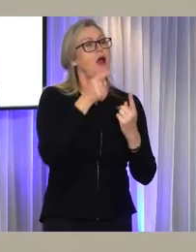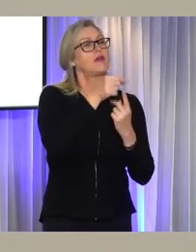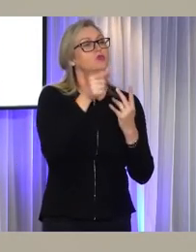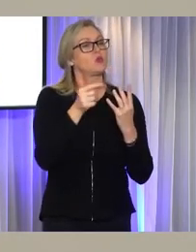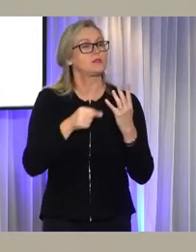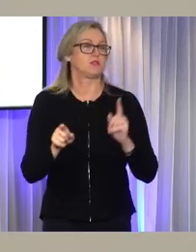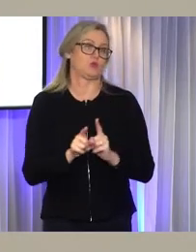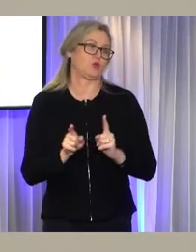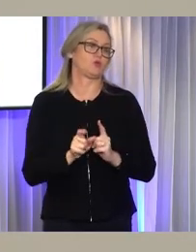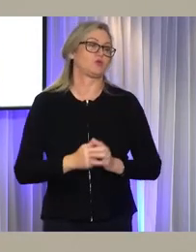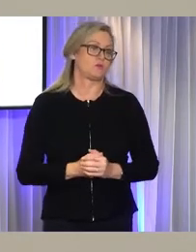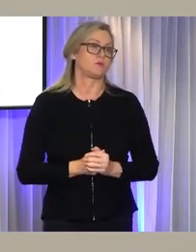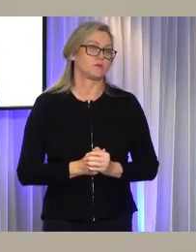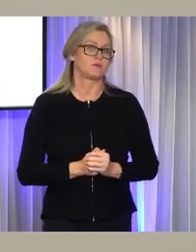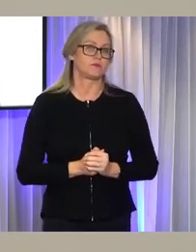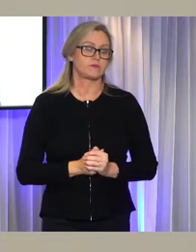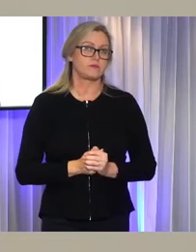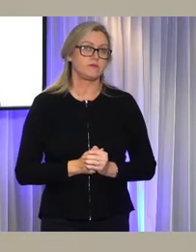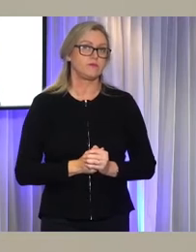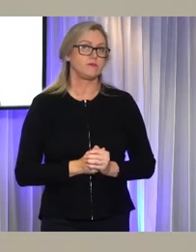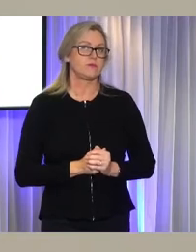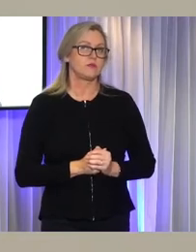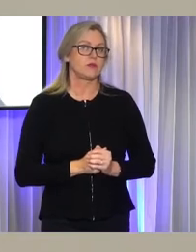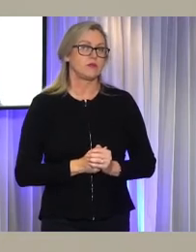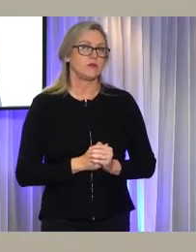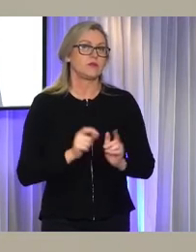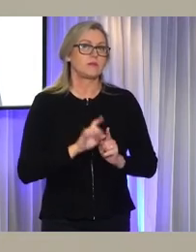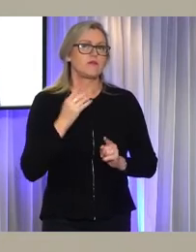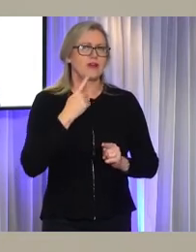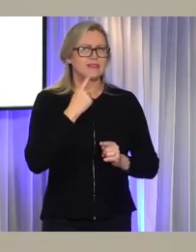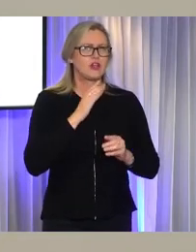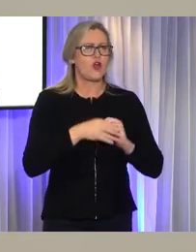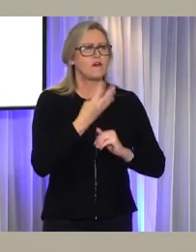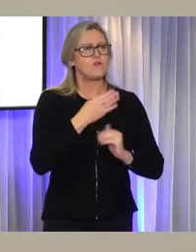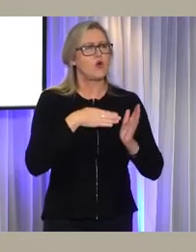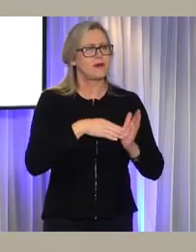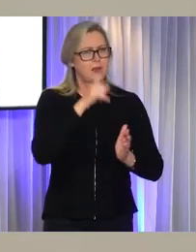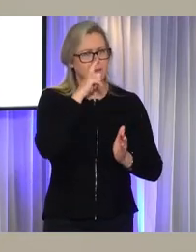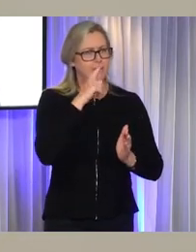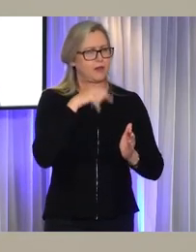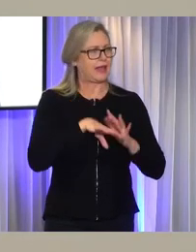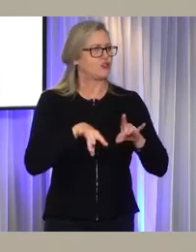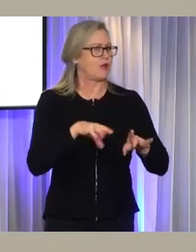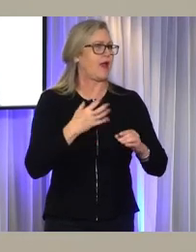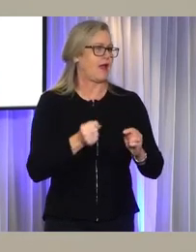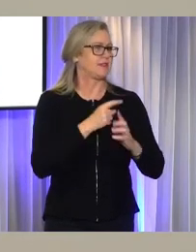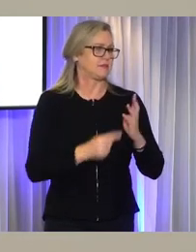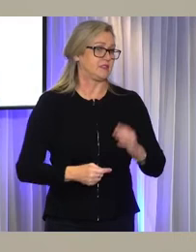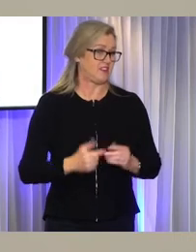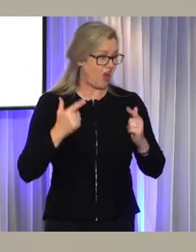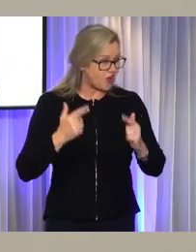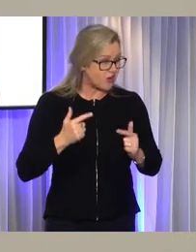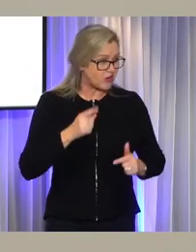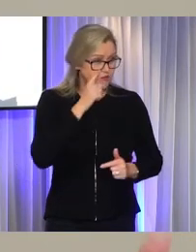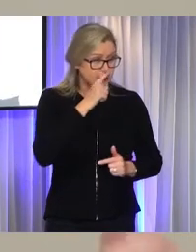with disability. As I mentioned earlier, you might remember, I said there's over 4 million Australians living with disability. That's a huge number of Australians